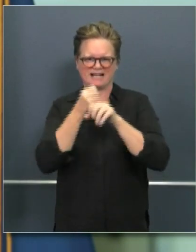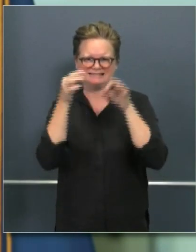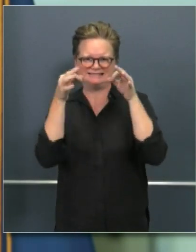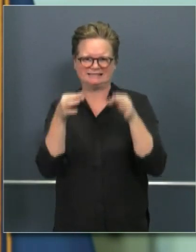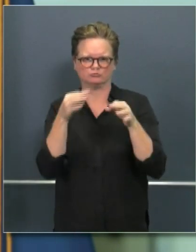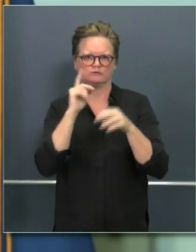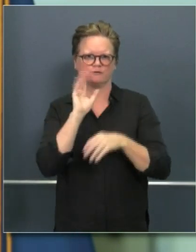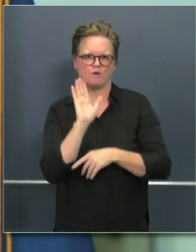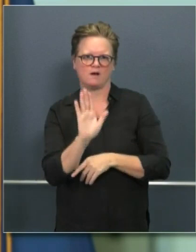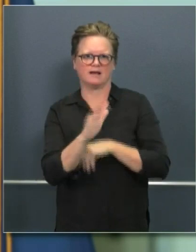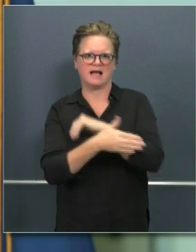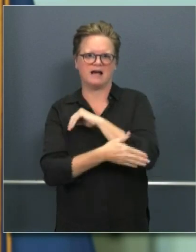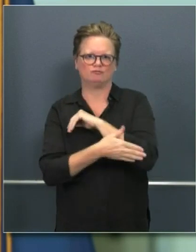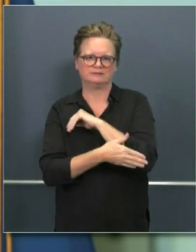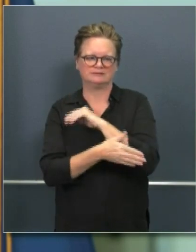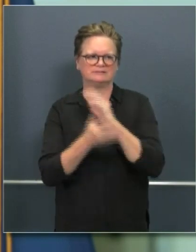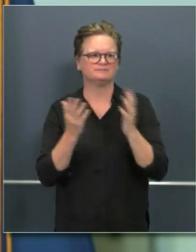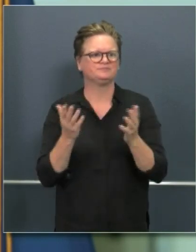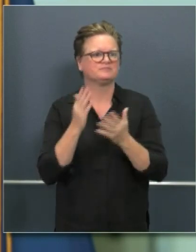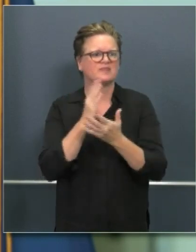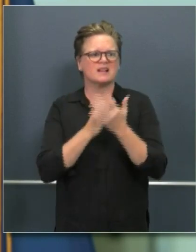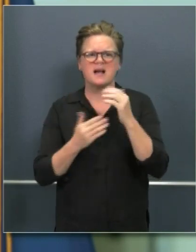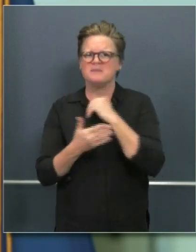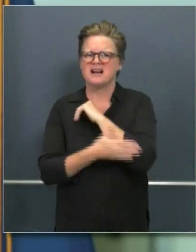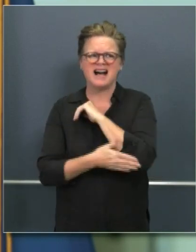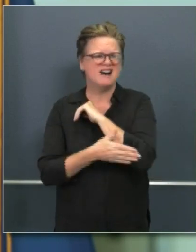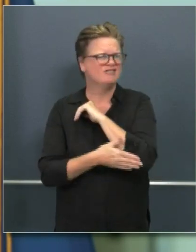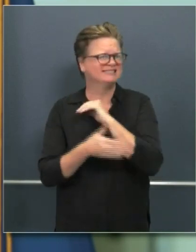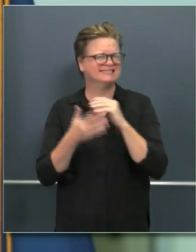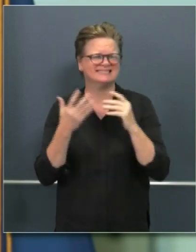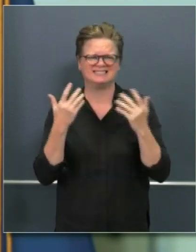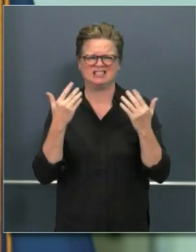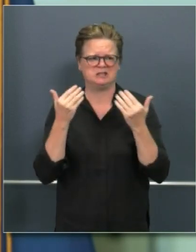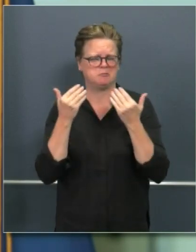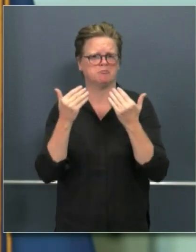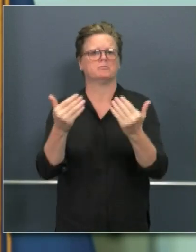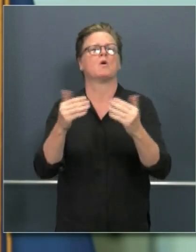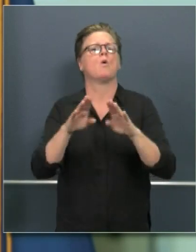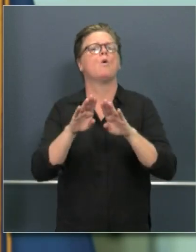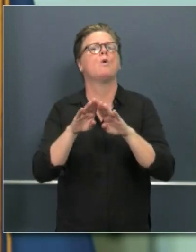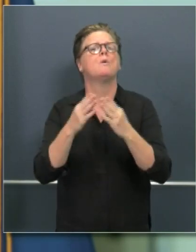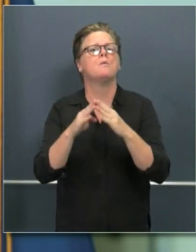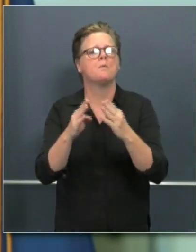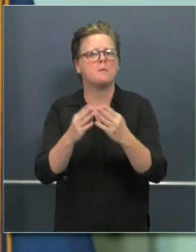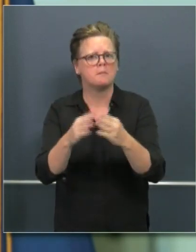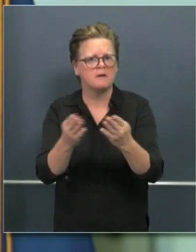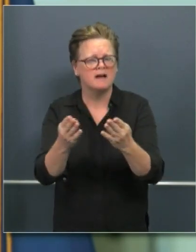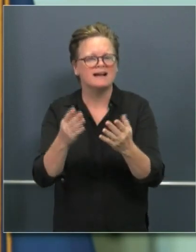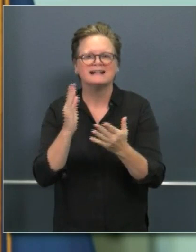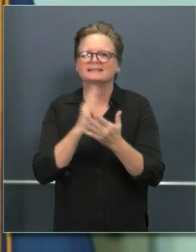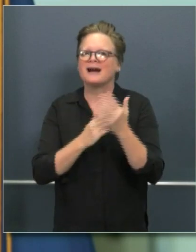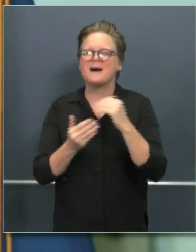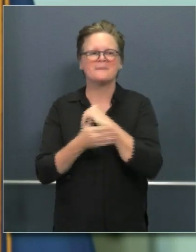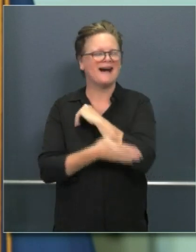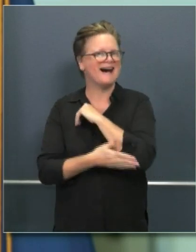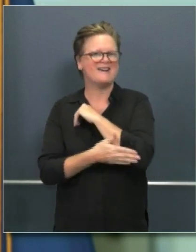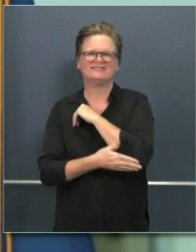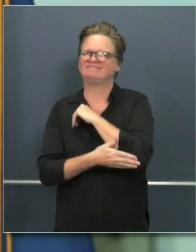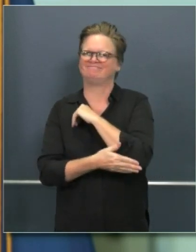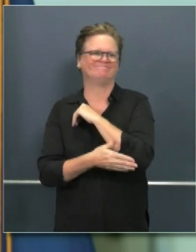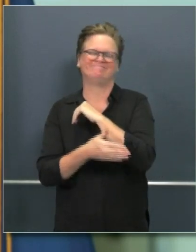states, we as a state are not mandating that they do. This is an important distinction. Many states